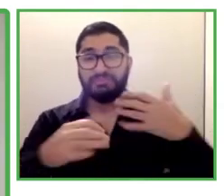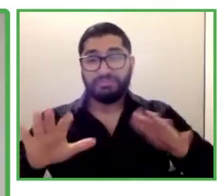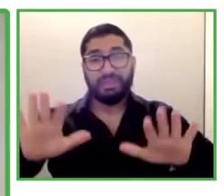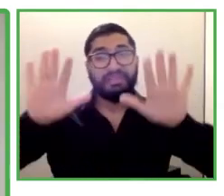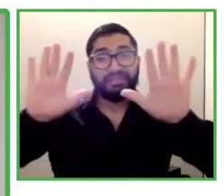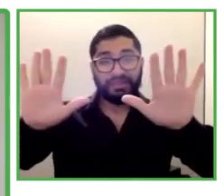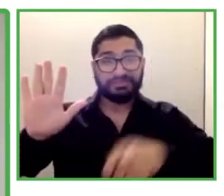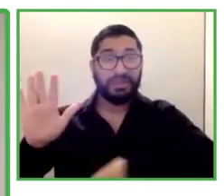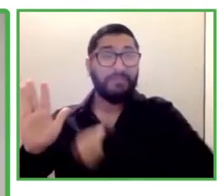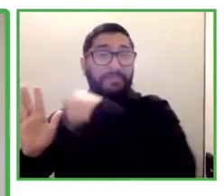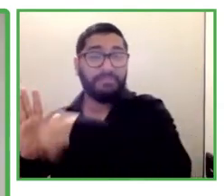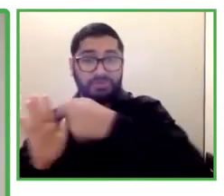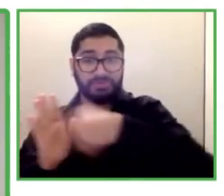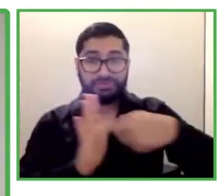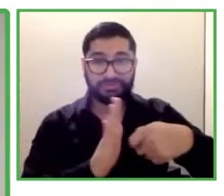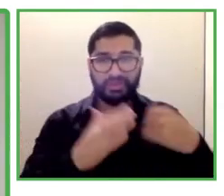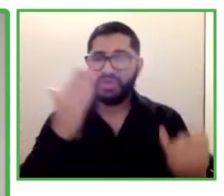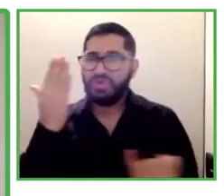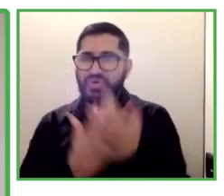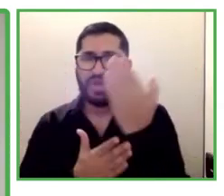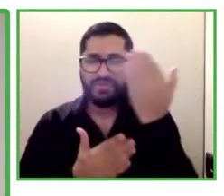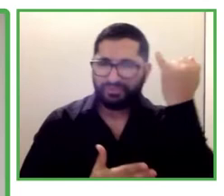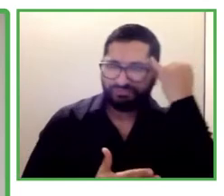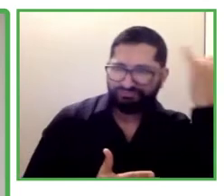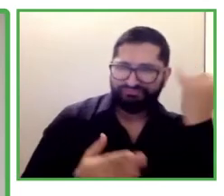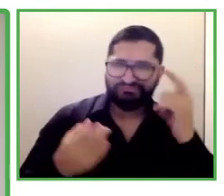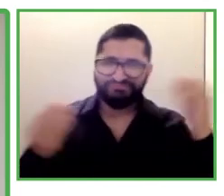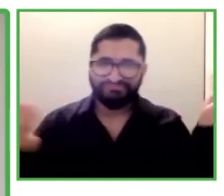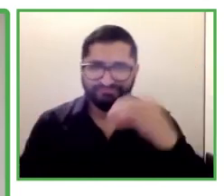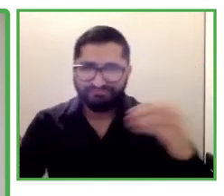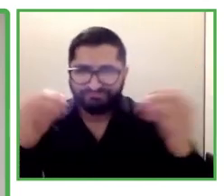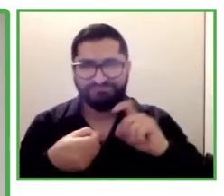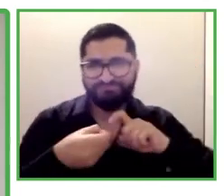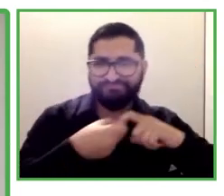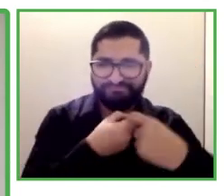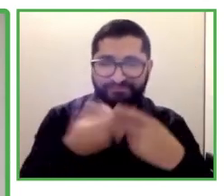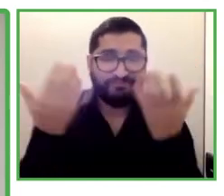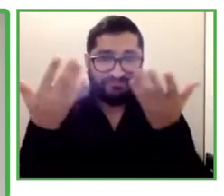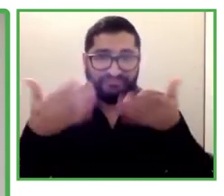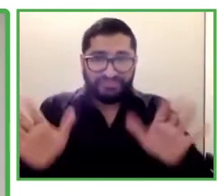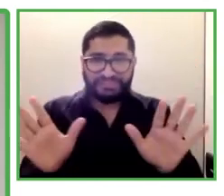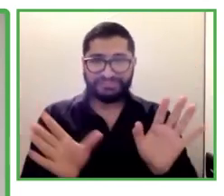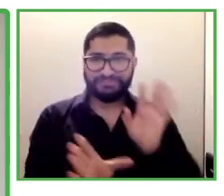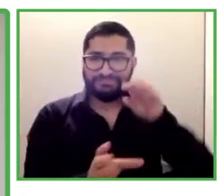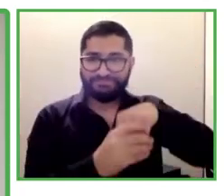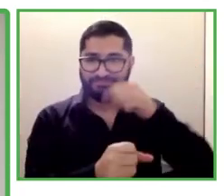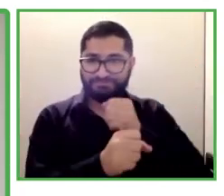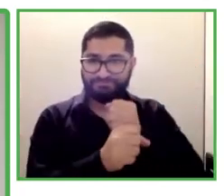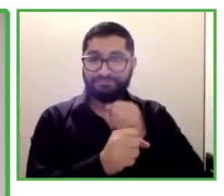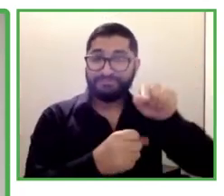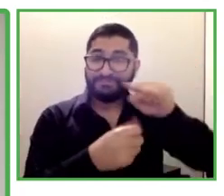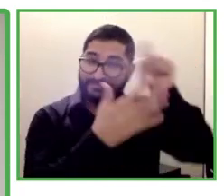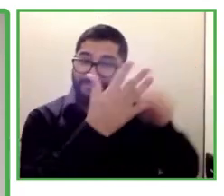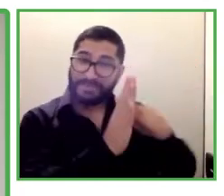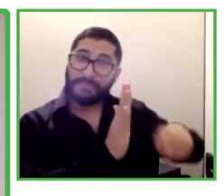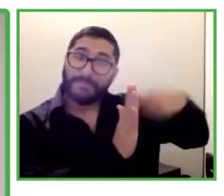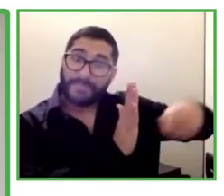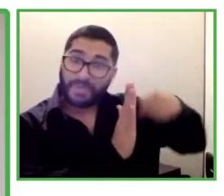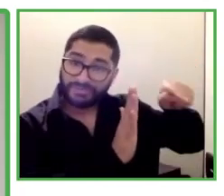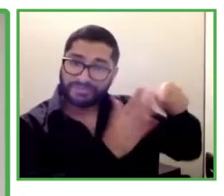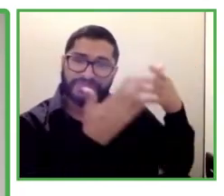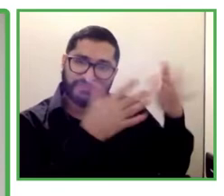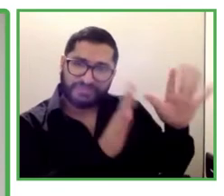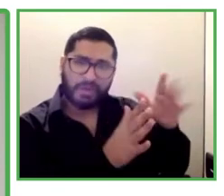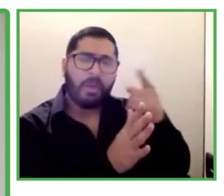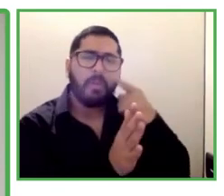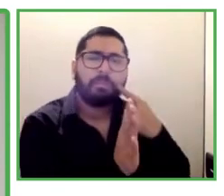replicated their model in new geographies with local partners, like Sabanshi Foundation in Turkey, for example,